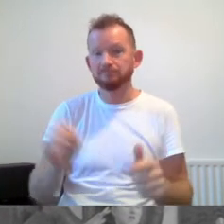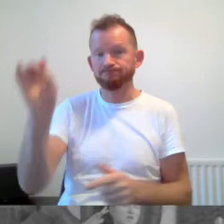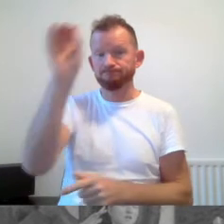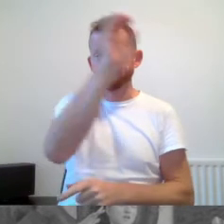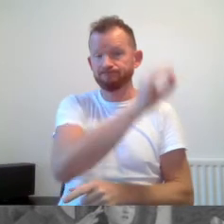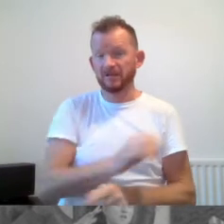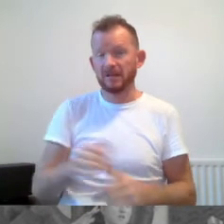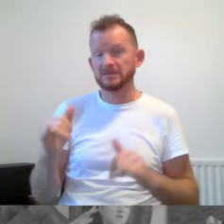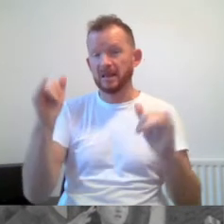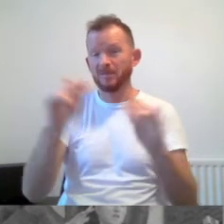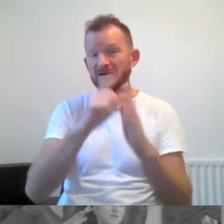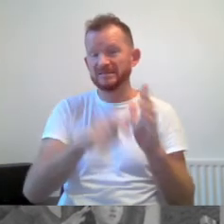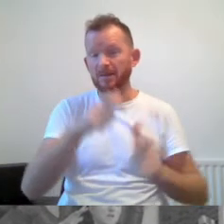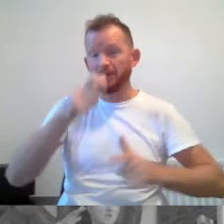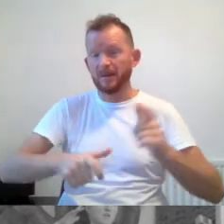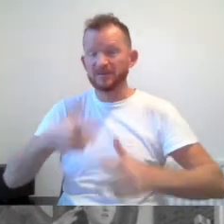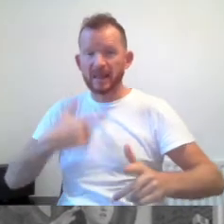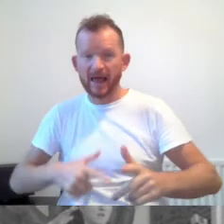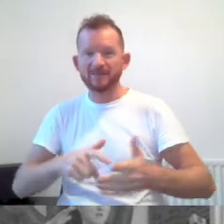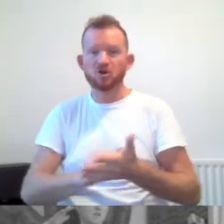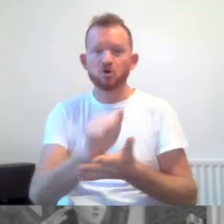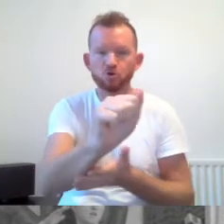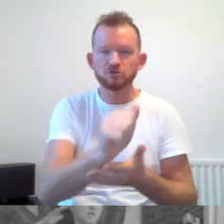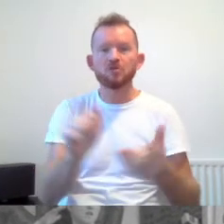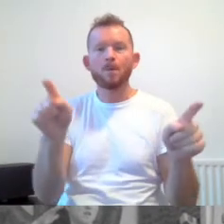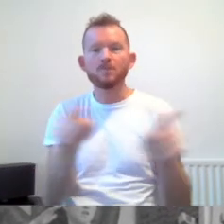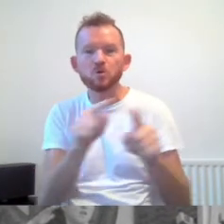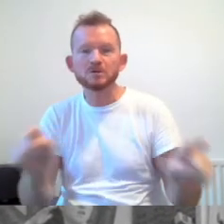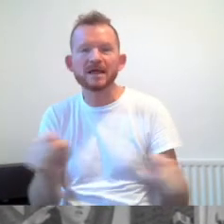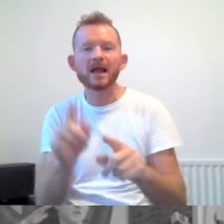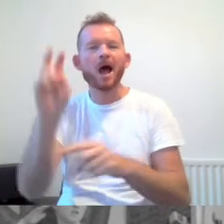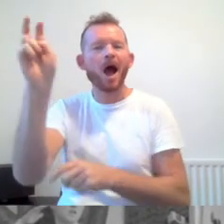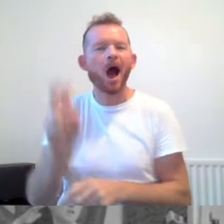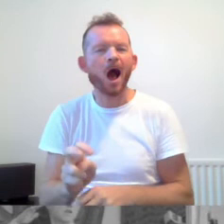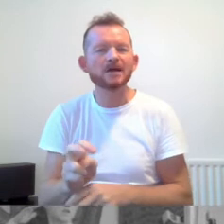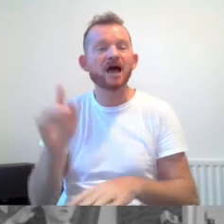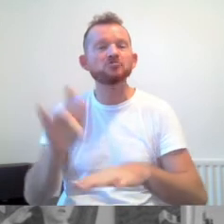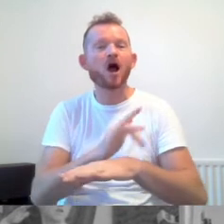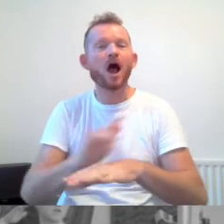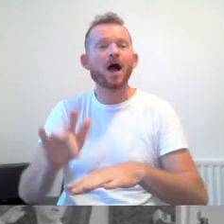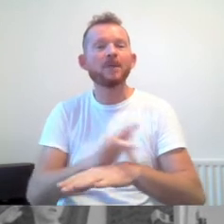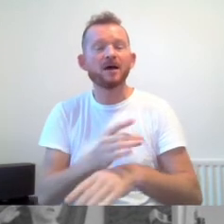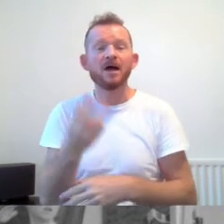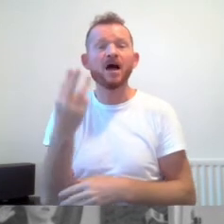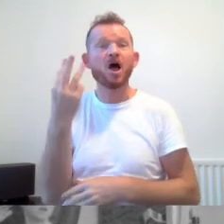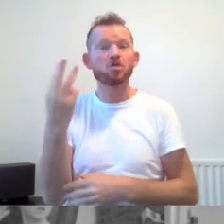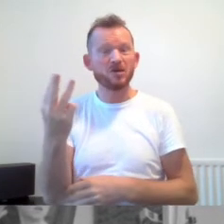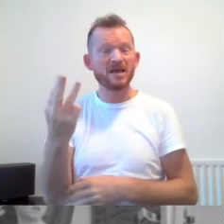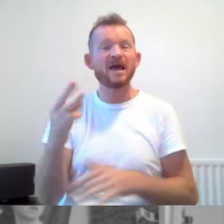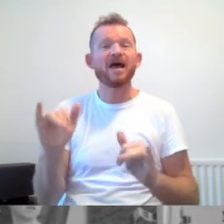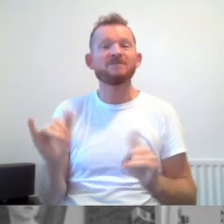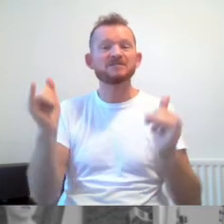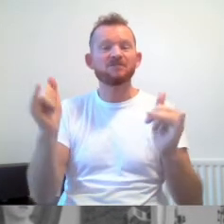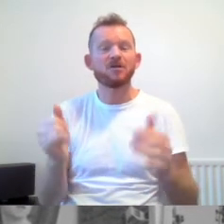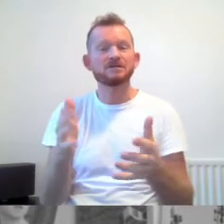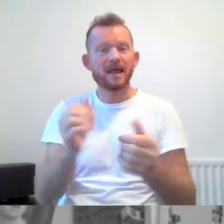people's lives and culture through music, art and drama. Three of the festivals were held in Manchester, with members of